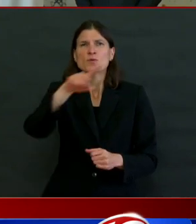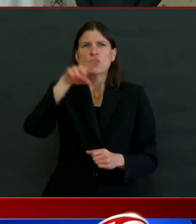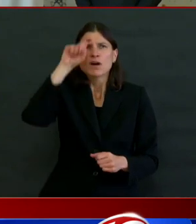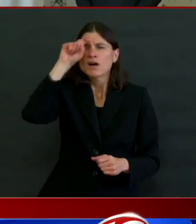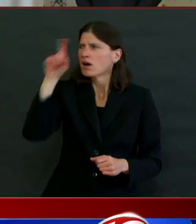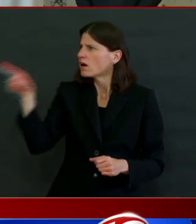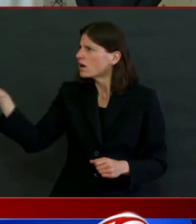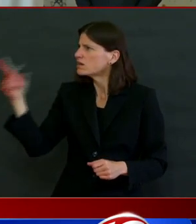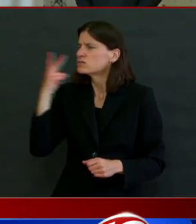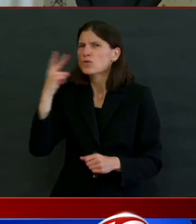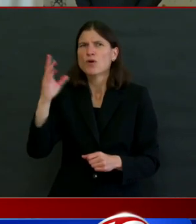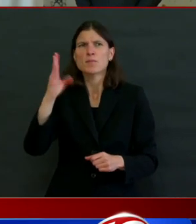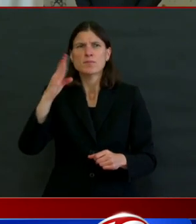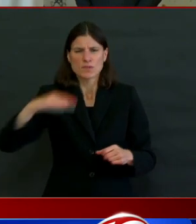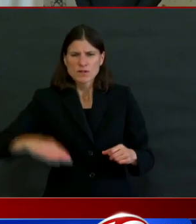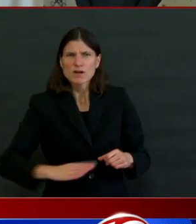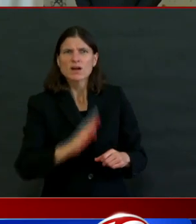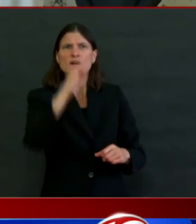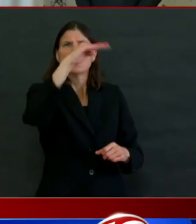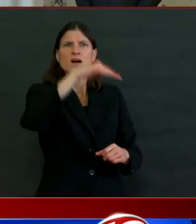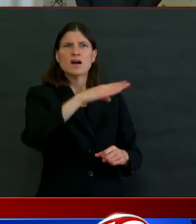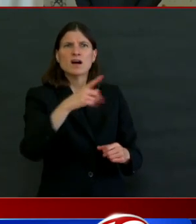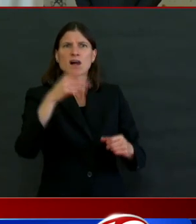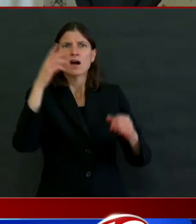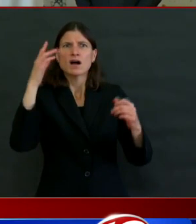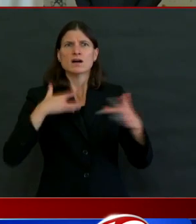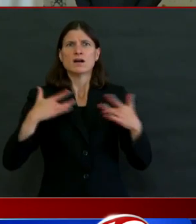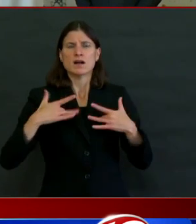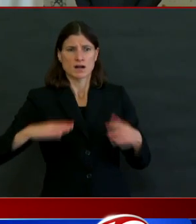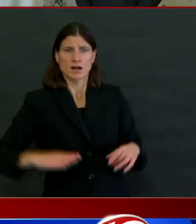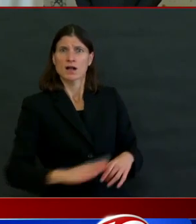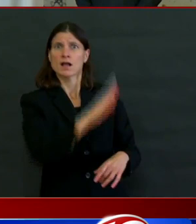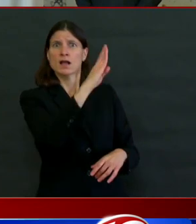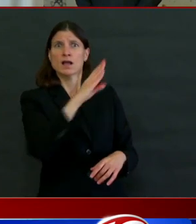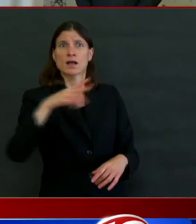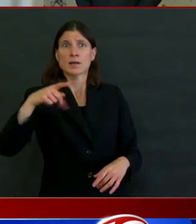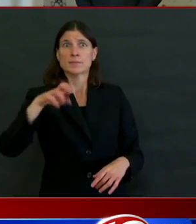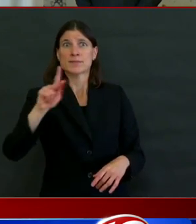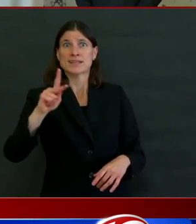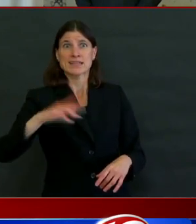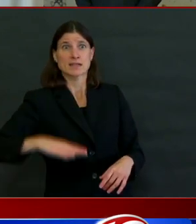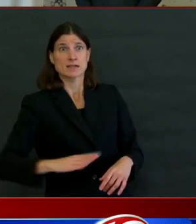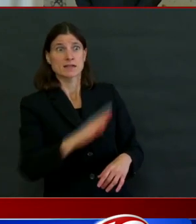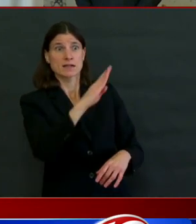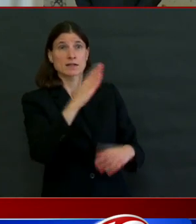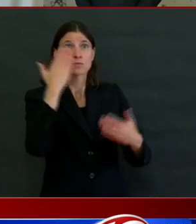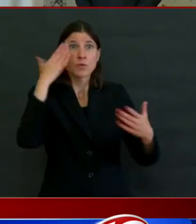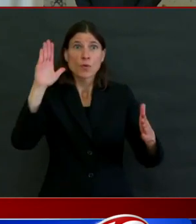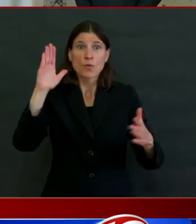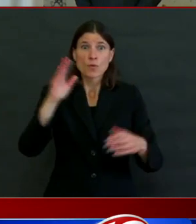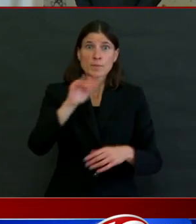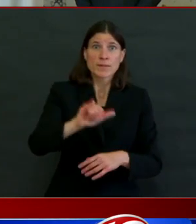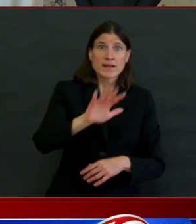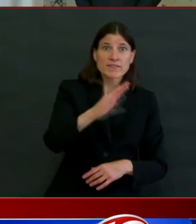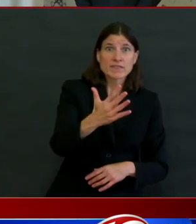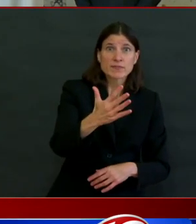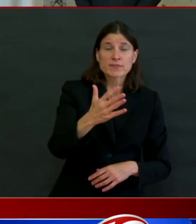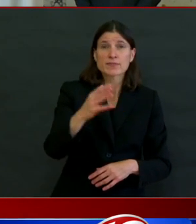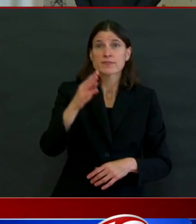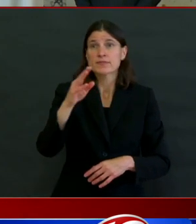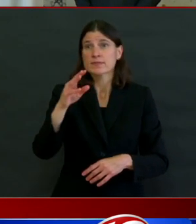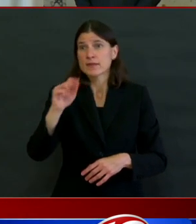our peak will be April 30th or May 5th. I do know this. If this weekend everybody